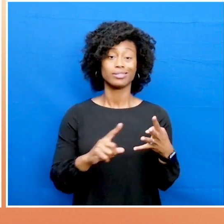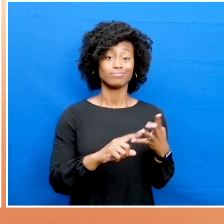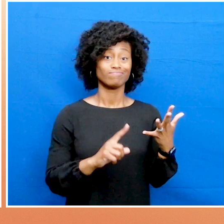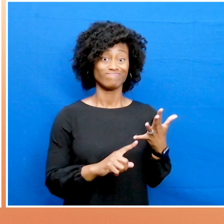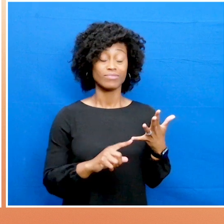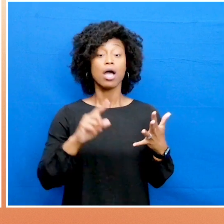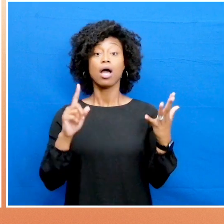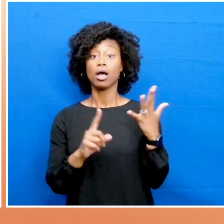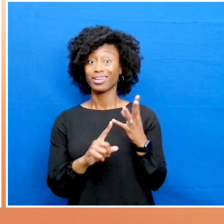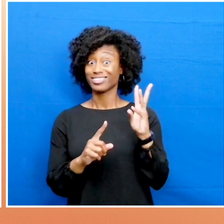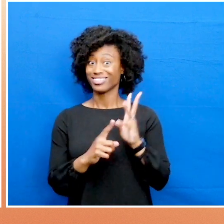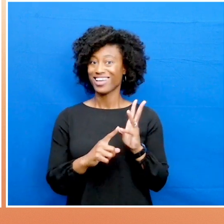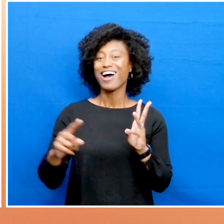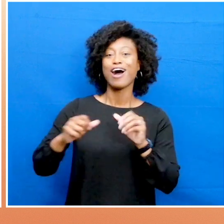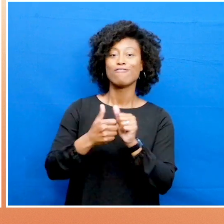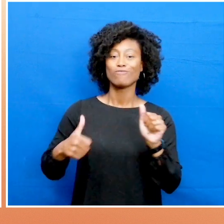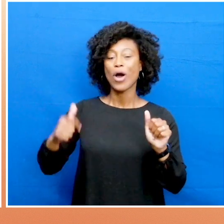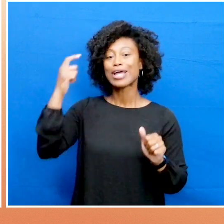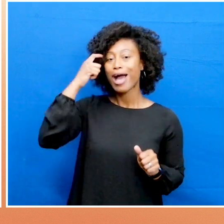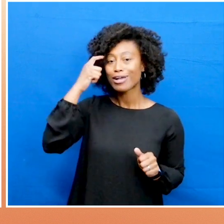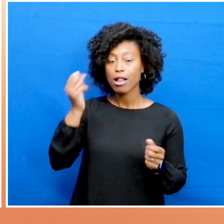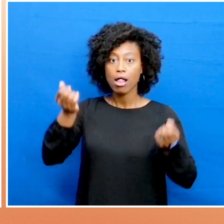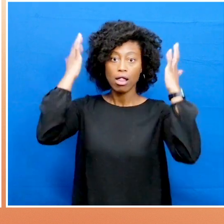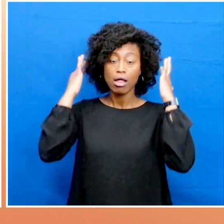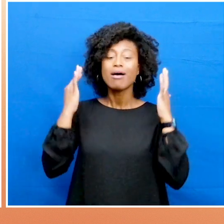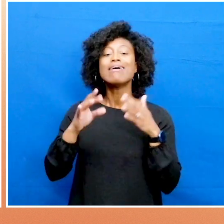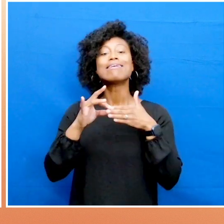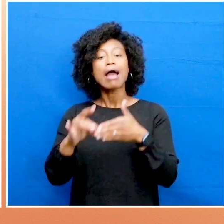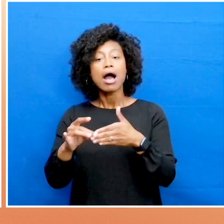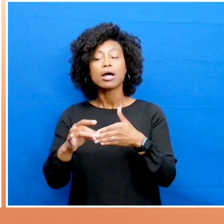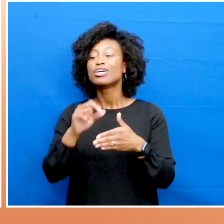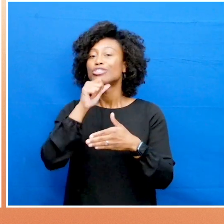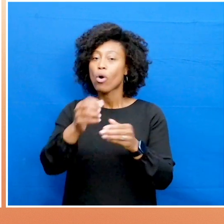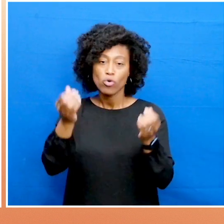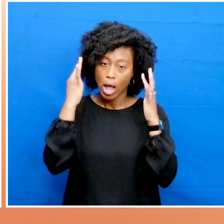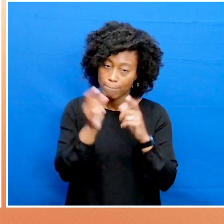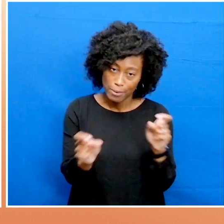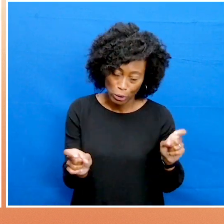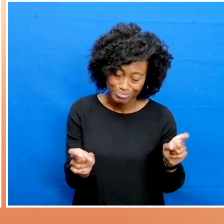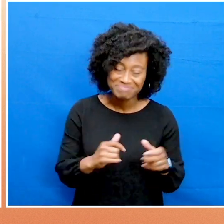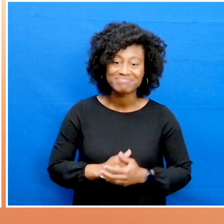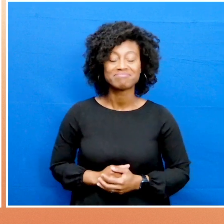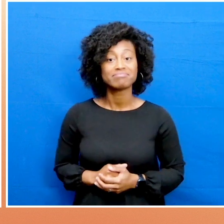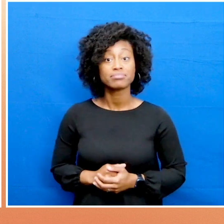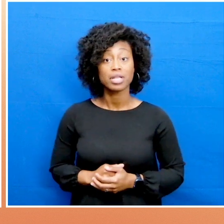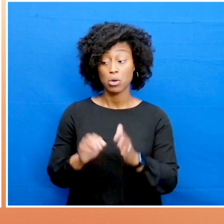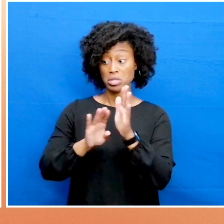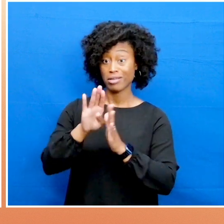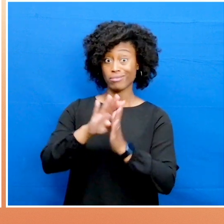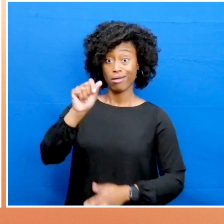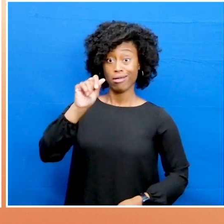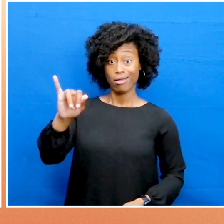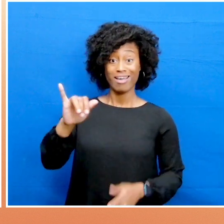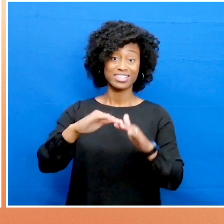cognitive overload. Make sure your co-pilot guides users without overwhelming them. In the development